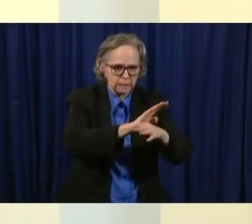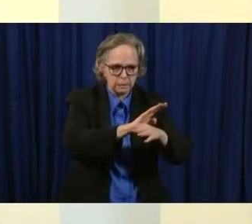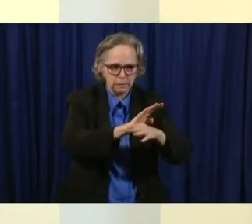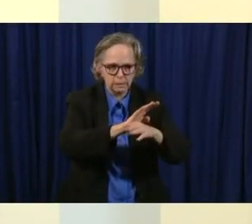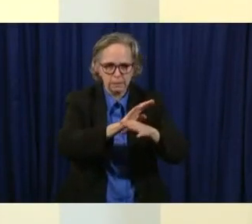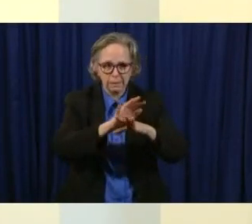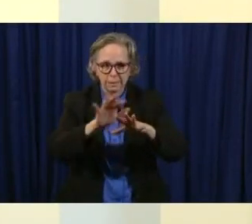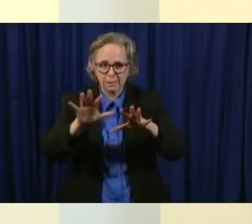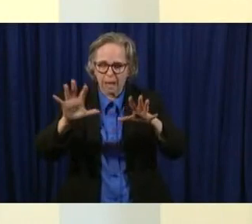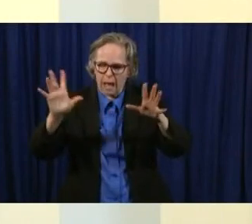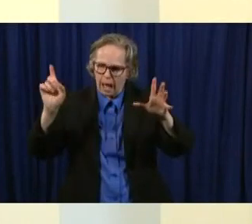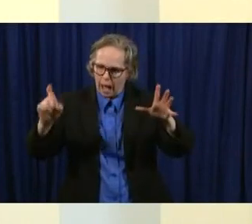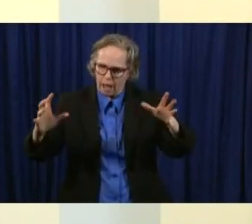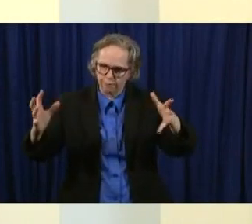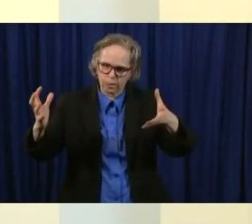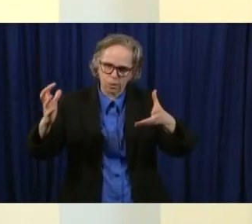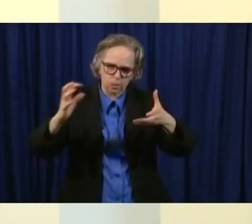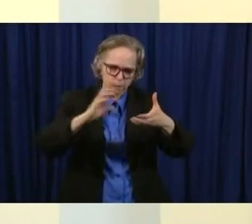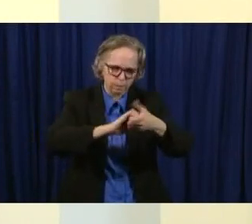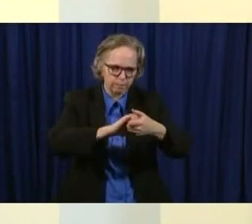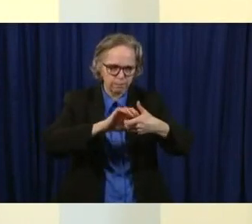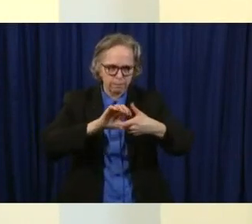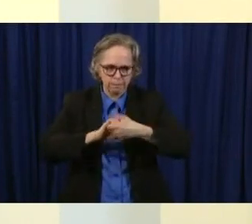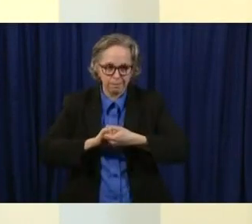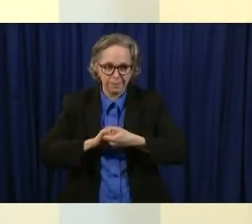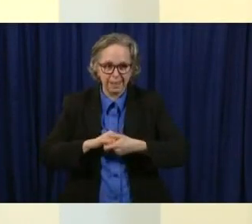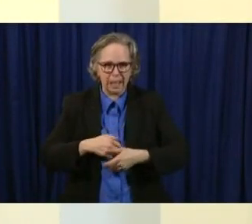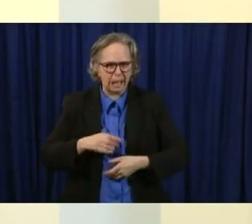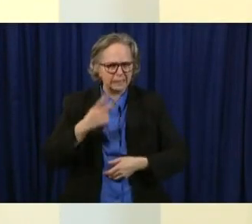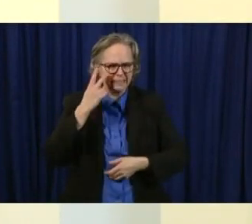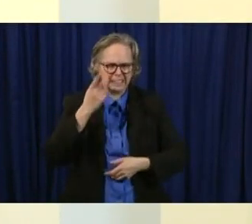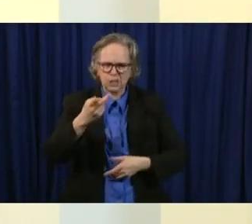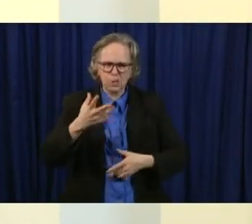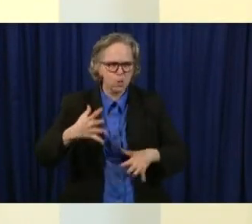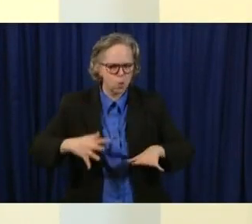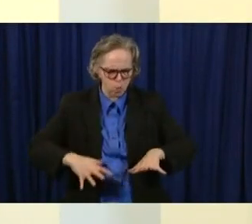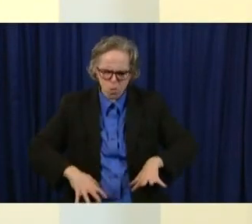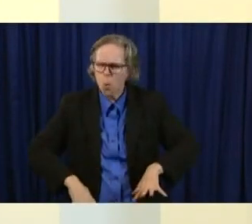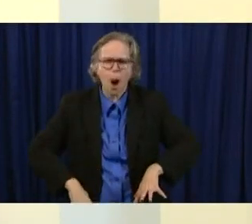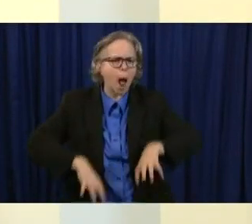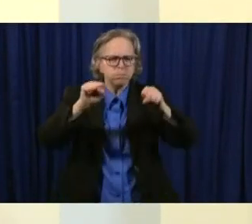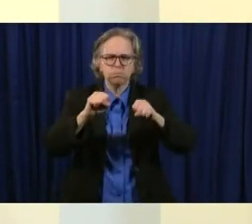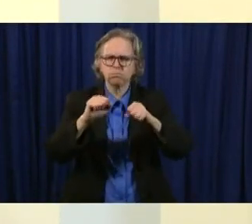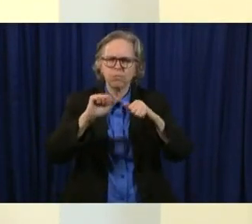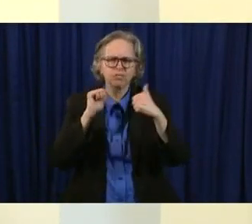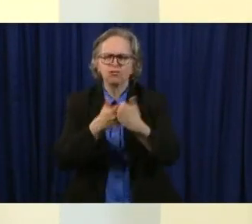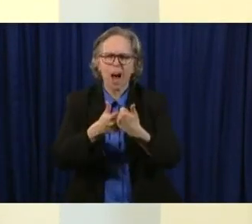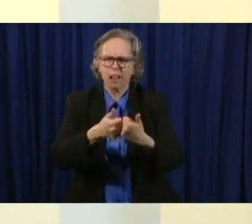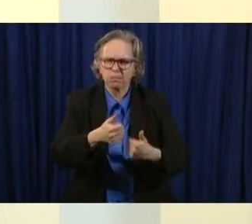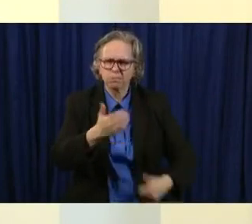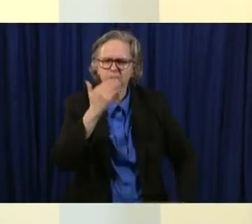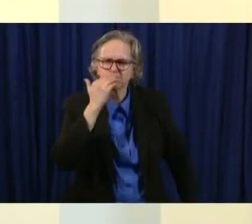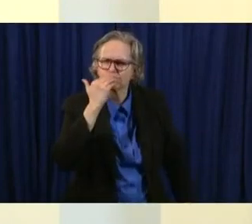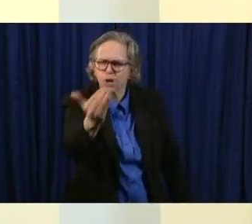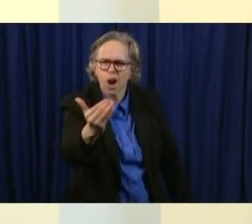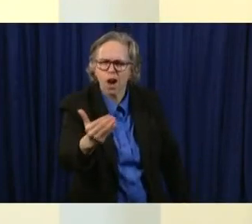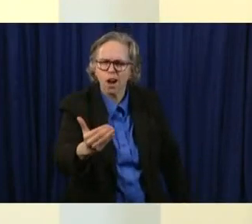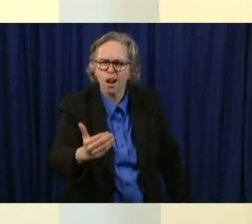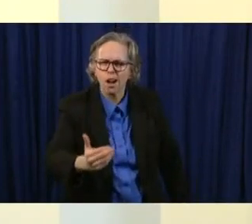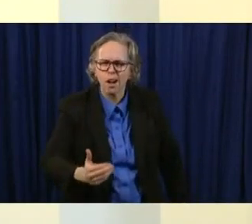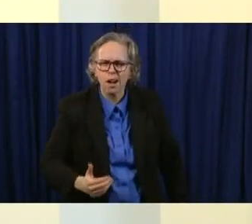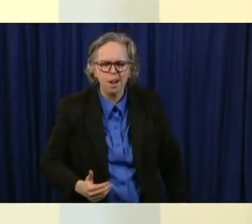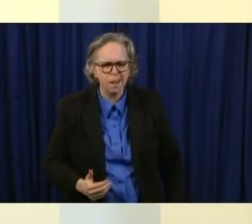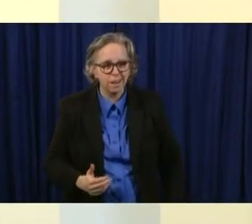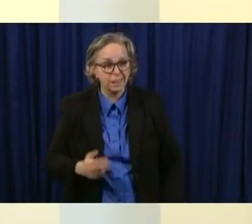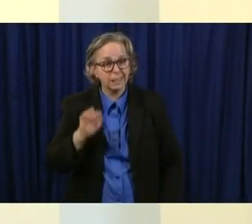do it and i i see them all rising to the wanting to do that well and it will take all of us doing this and